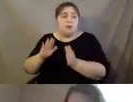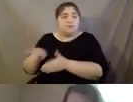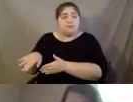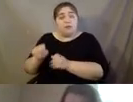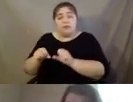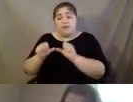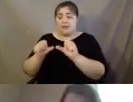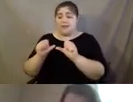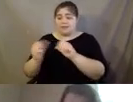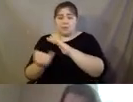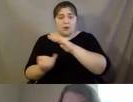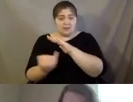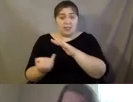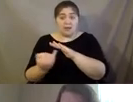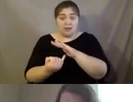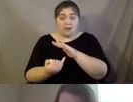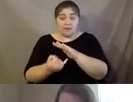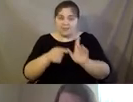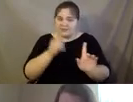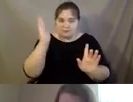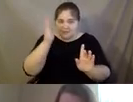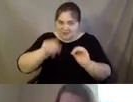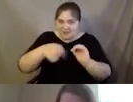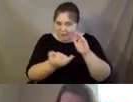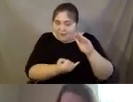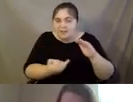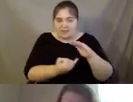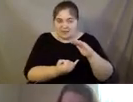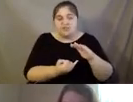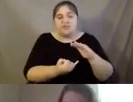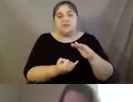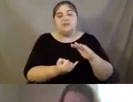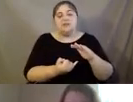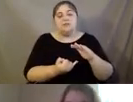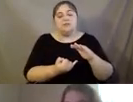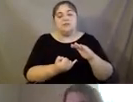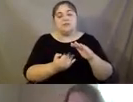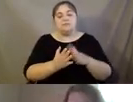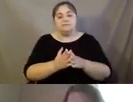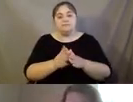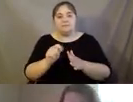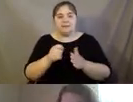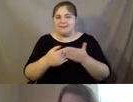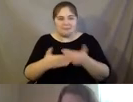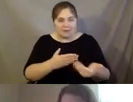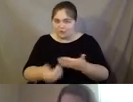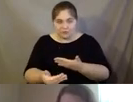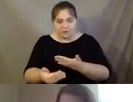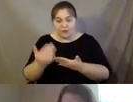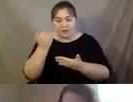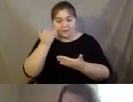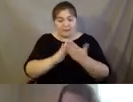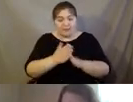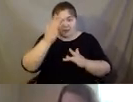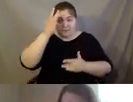can continue to isolate, right. And this whole entire presentation has been about isolation and, um, but it doesn't matter. And if they get sick, well, they,